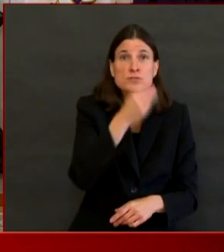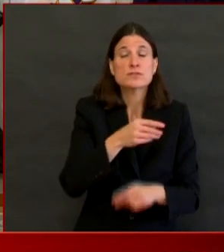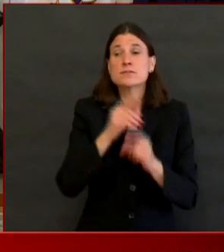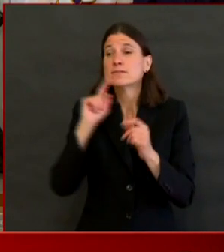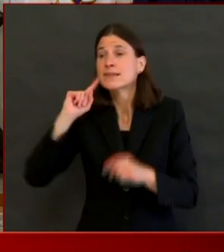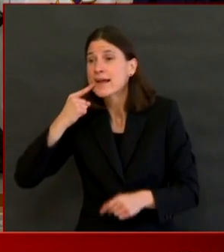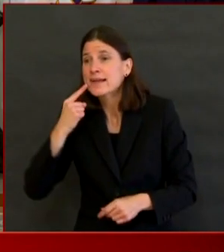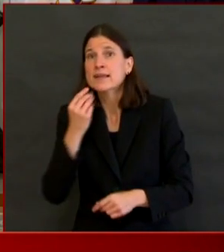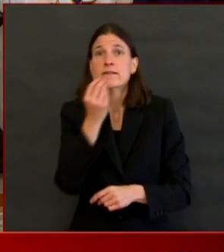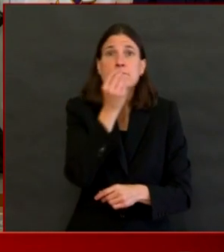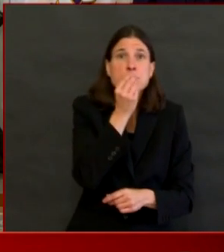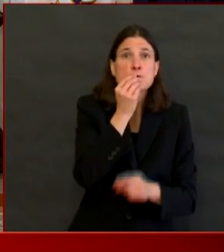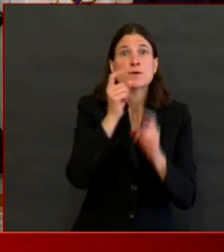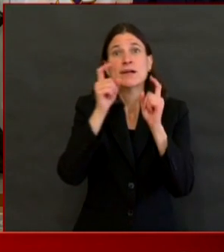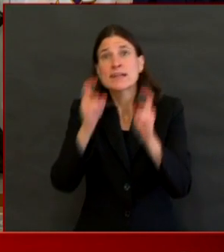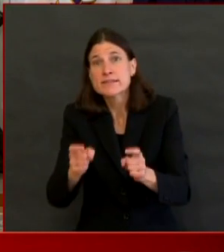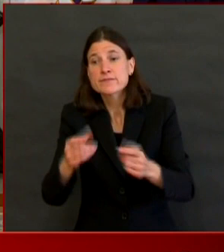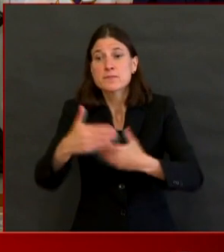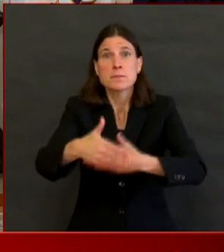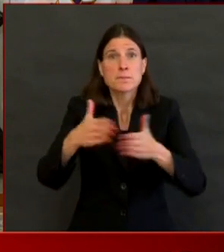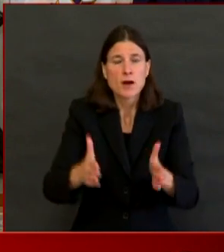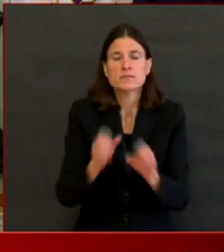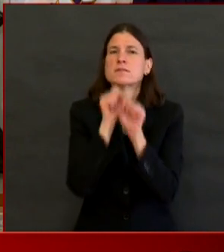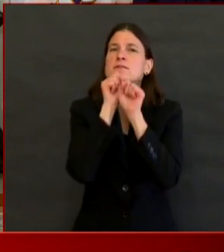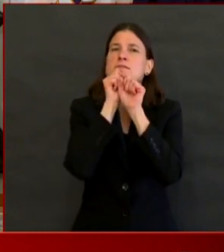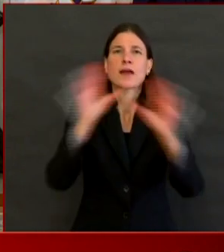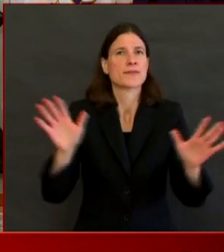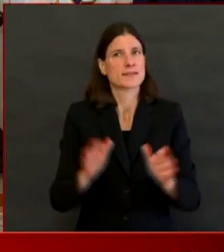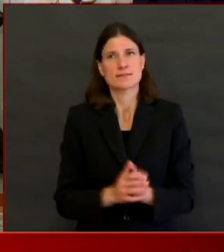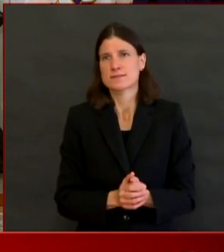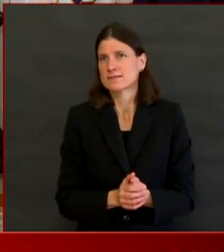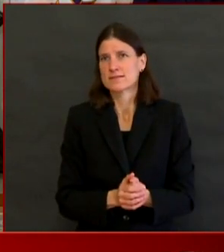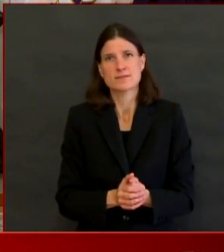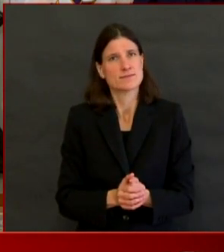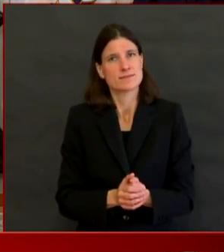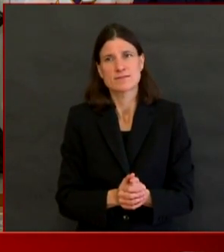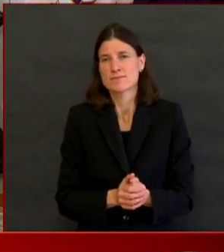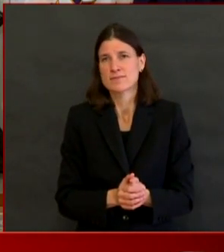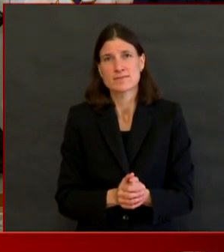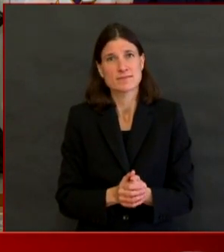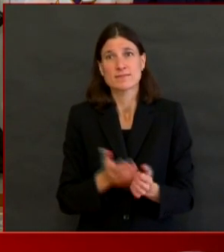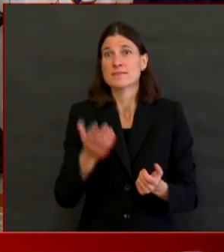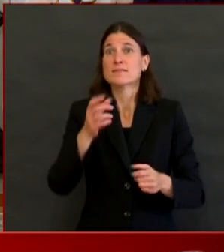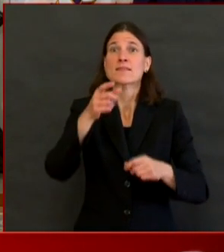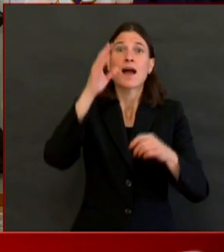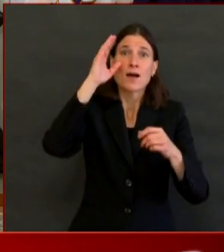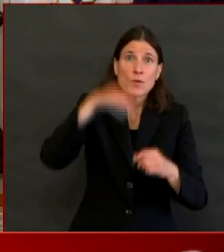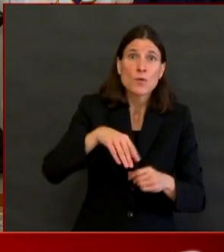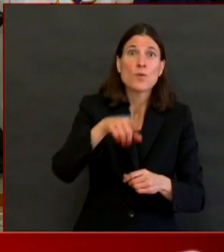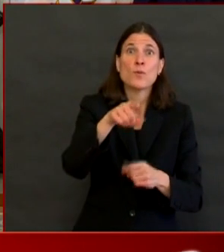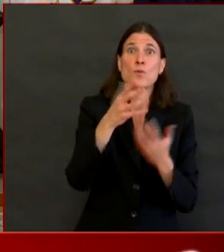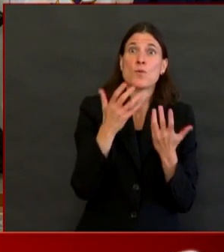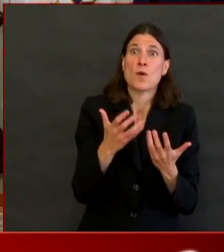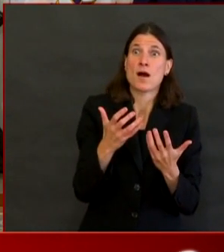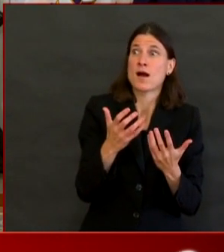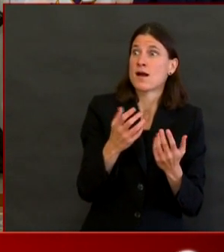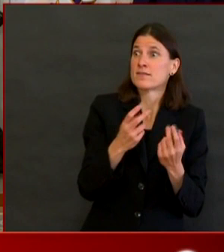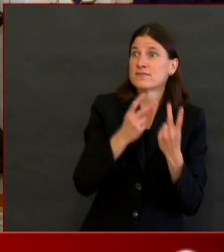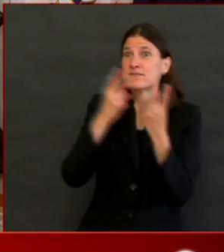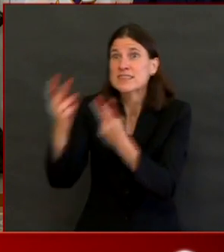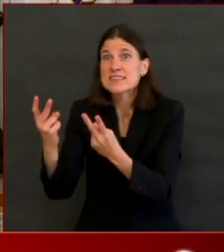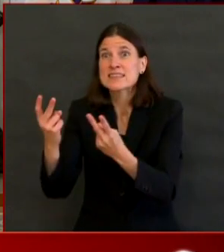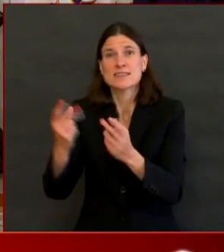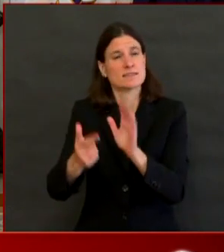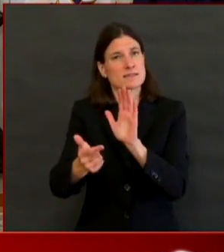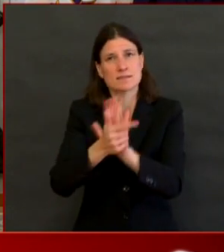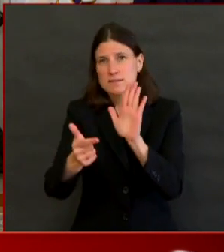We are doing everything we can to limit the traffic at nursing homes. I shared yesterday how even for